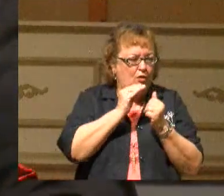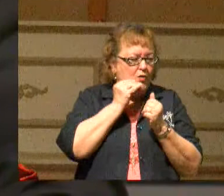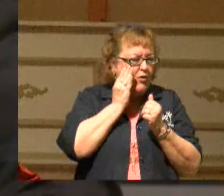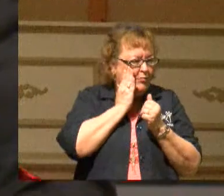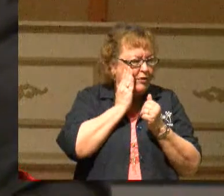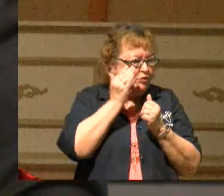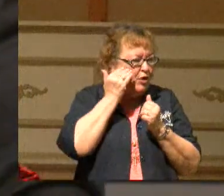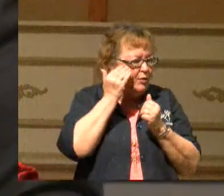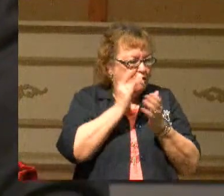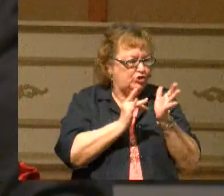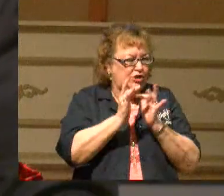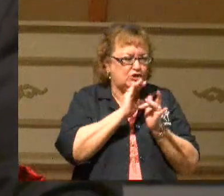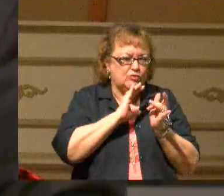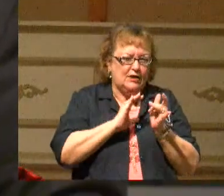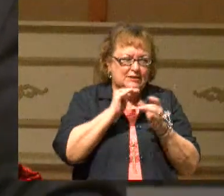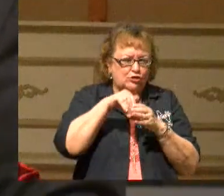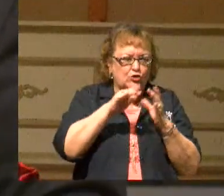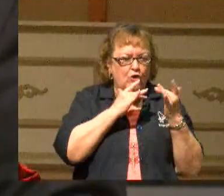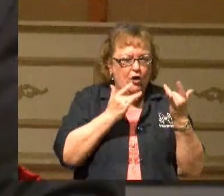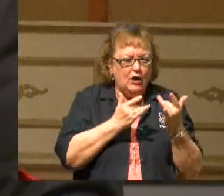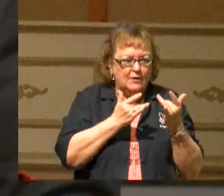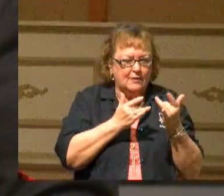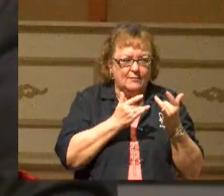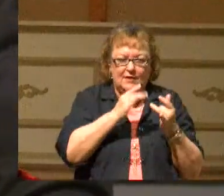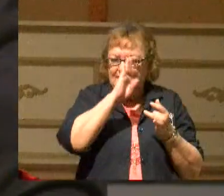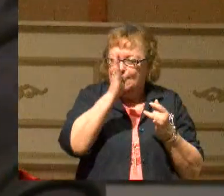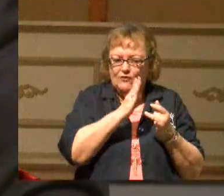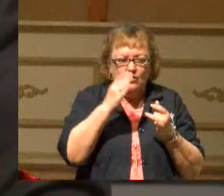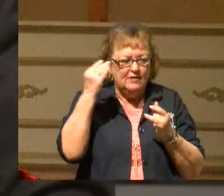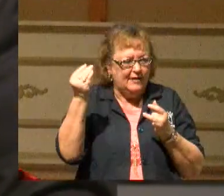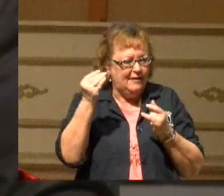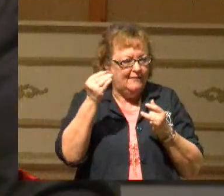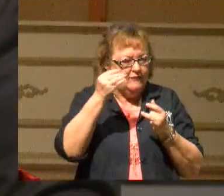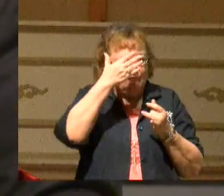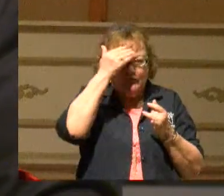Knowing that Jesus Christ is in your heart and life, never to leave you nor forsake you.